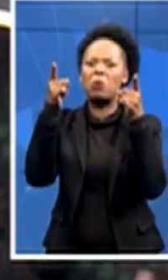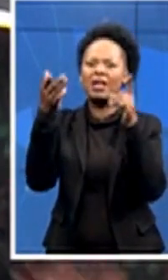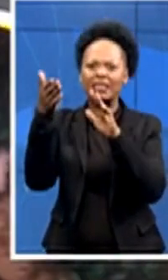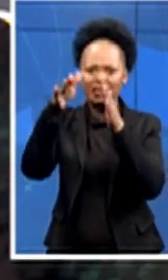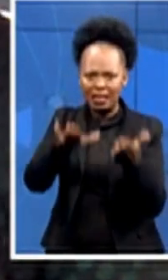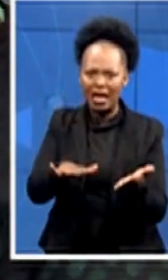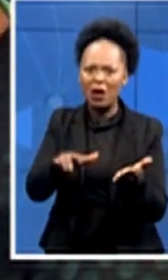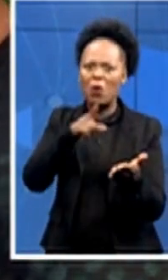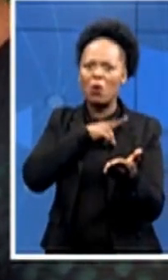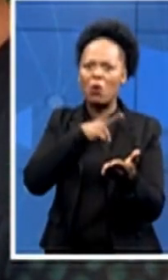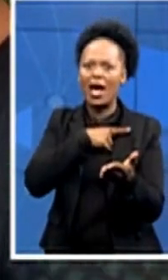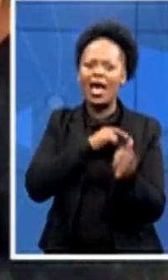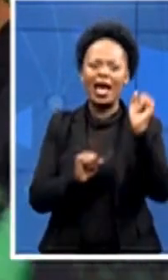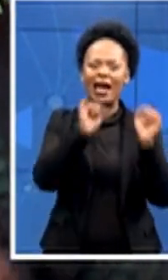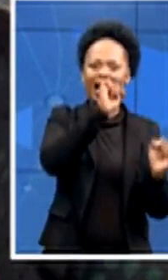of AIC.